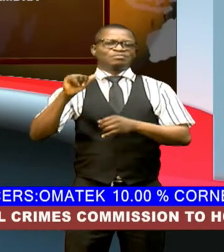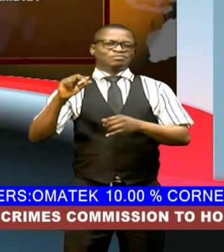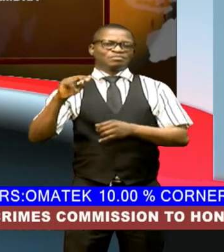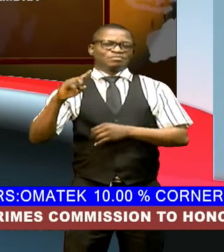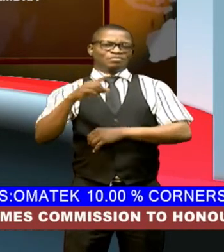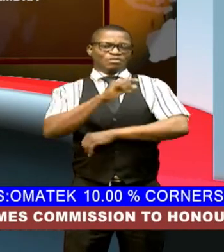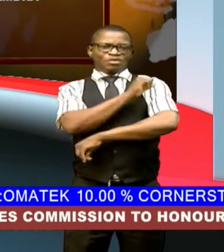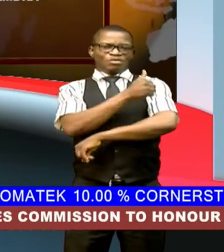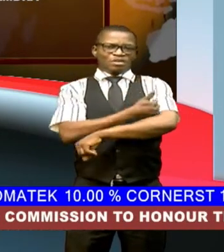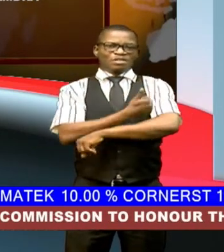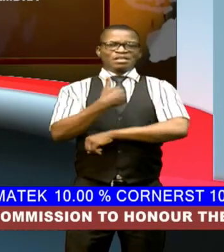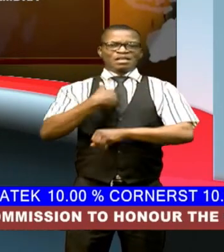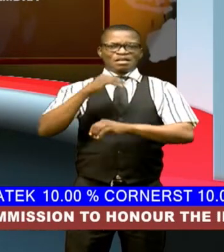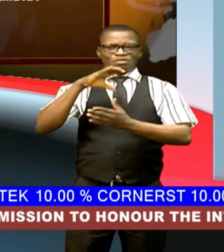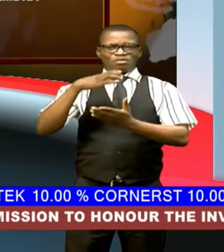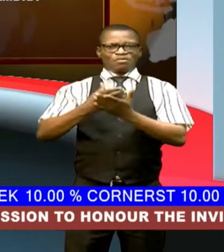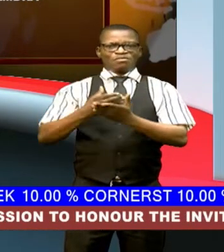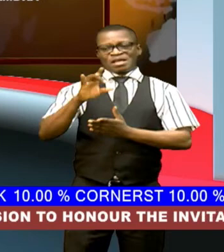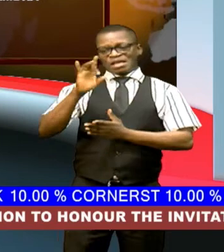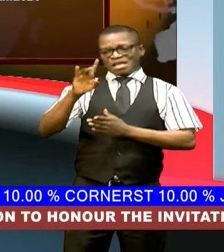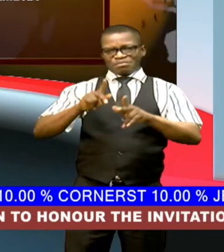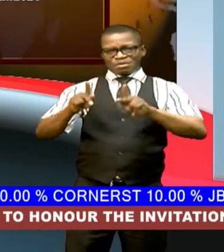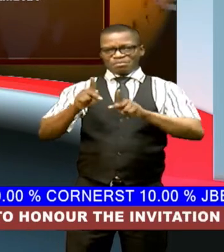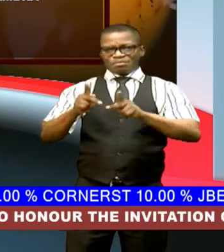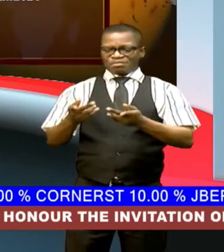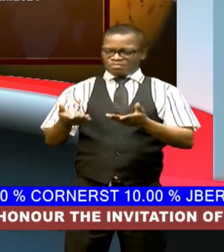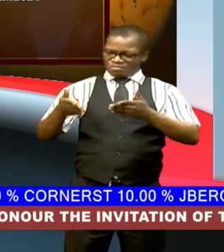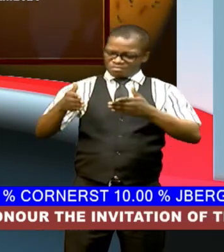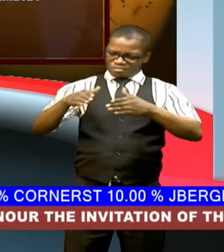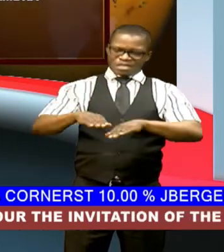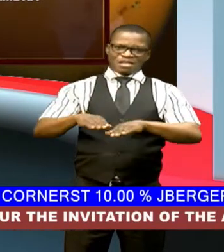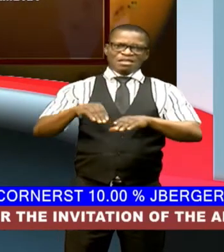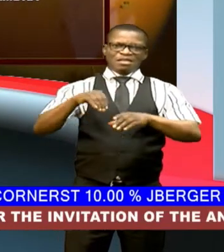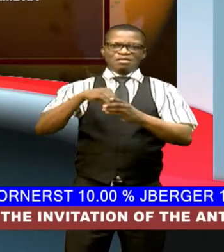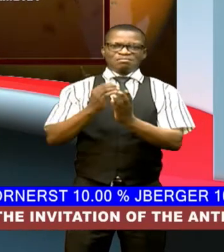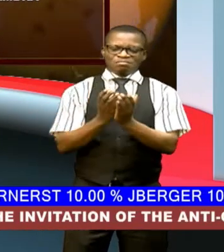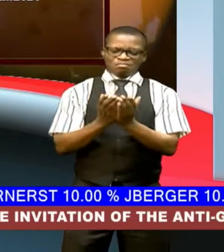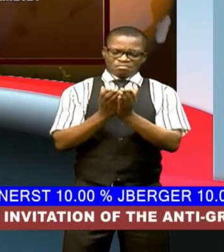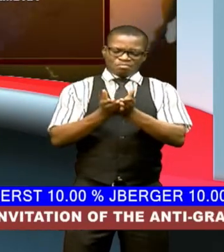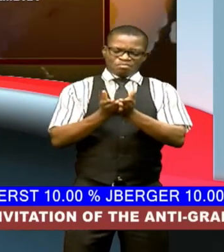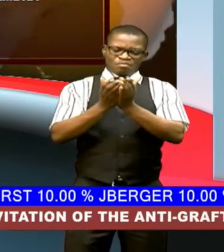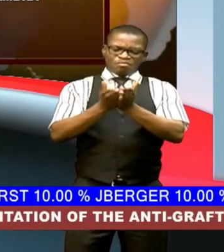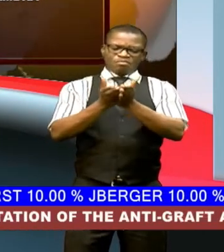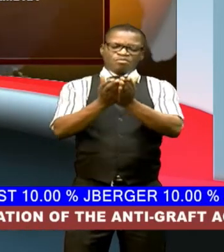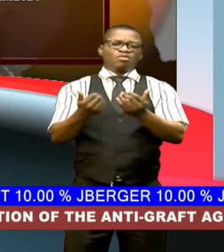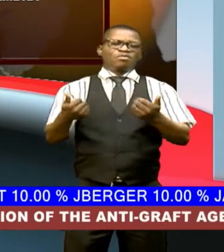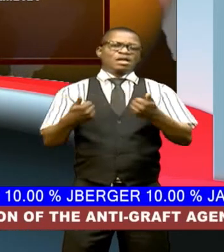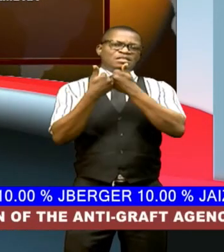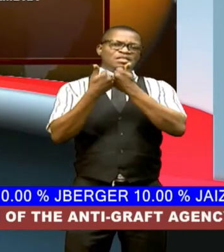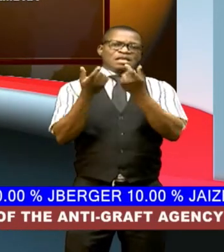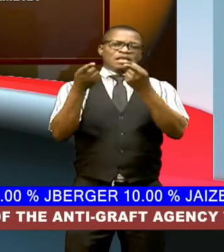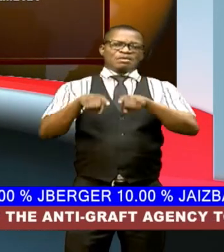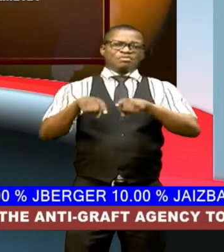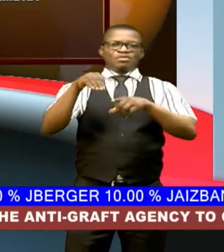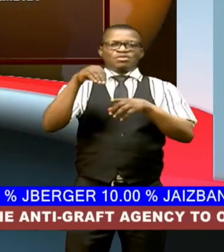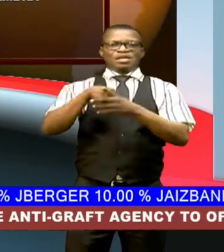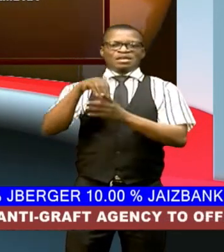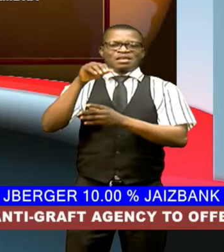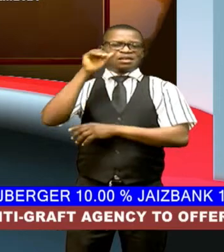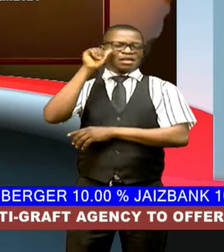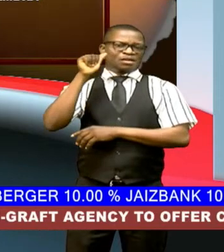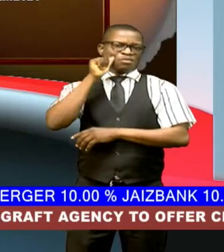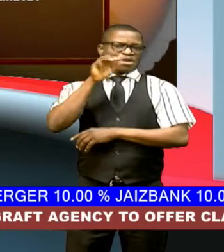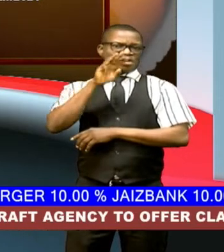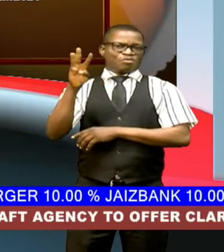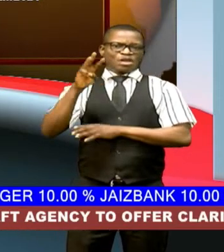that eight passengers died in the unfortunate boss mishap that occurred at umumu annam in anambra